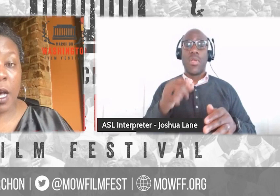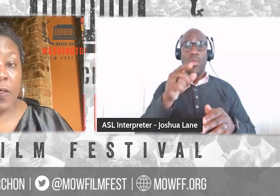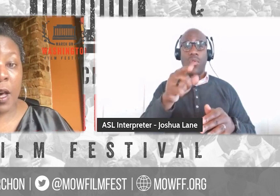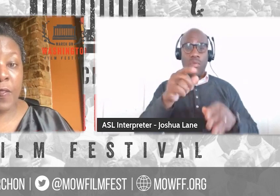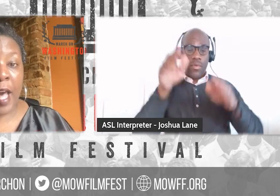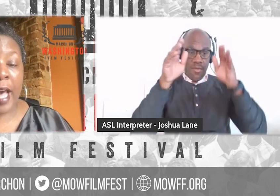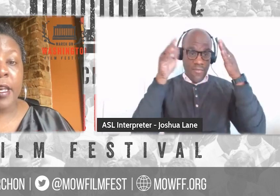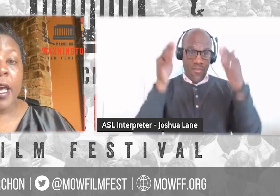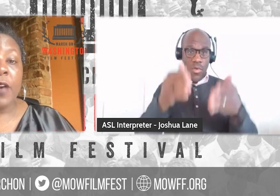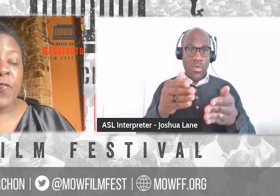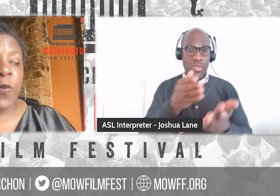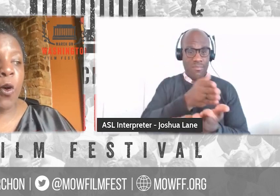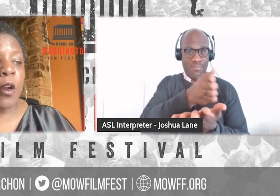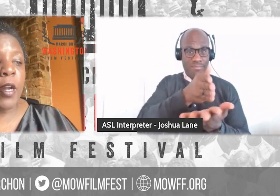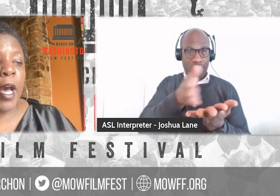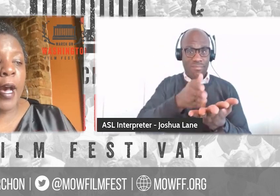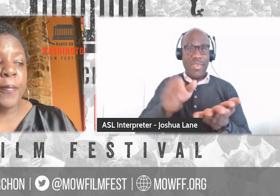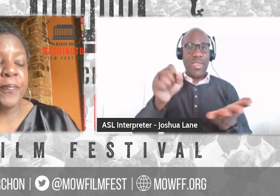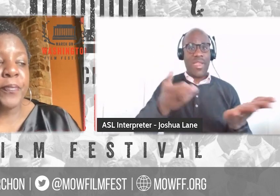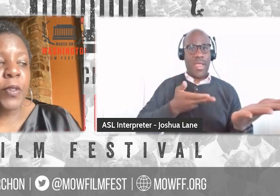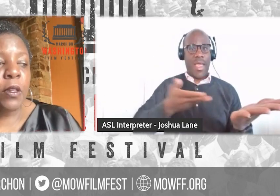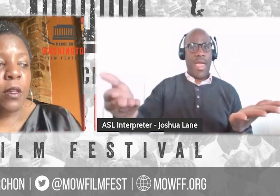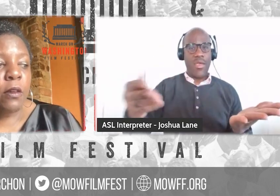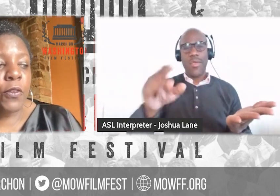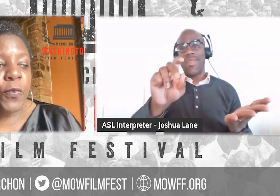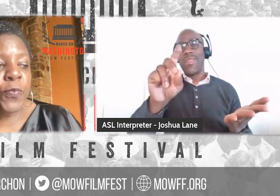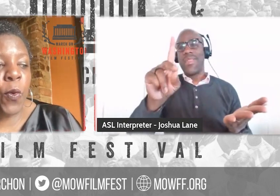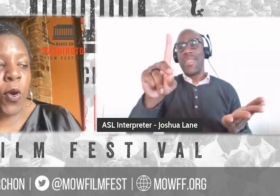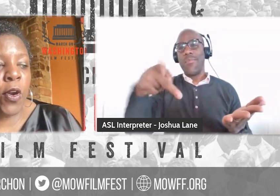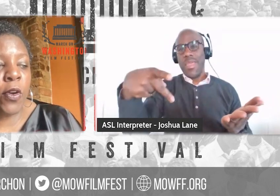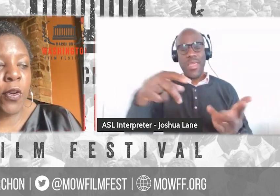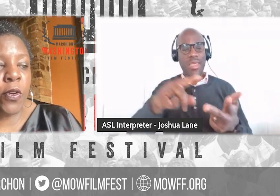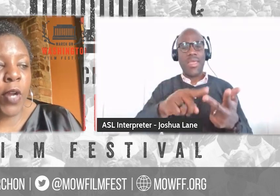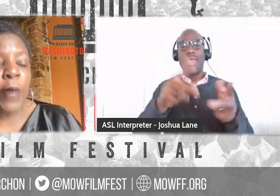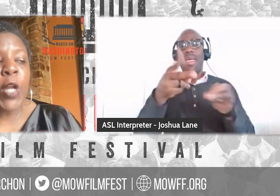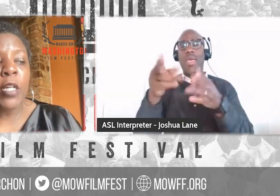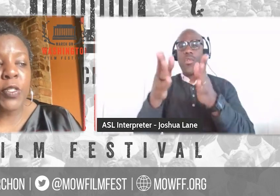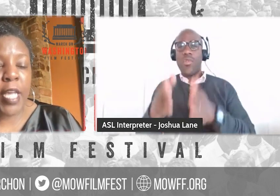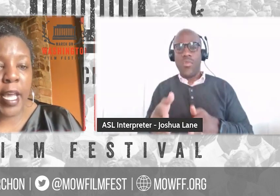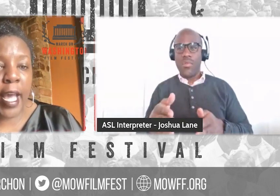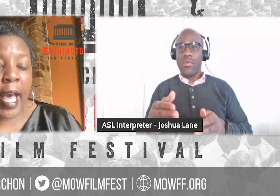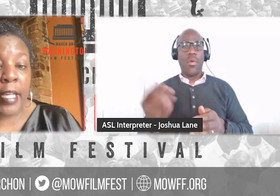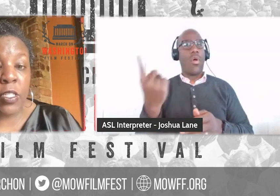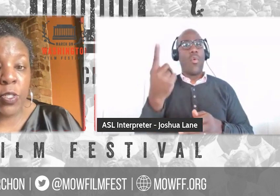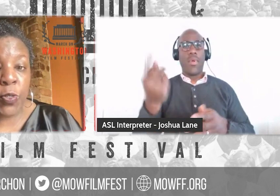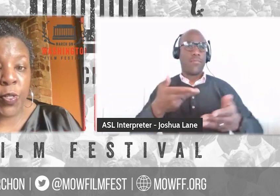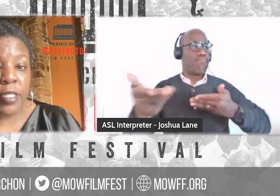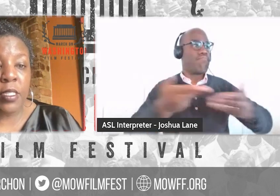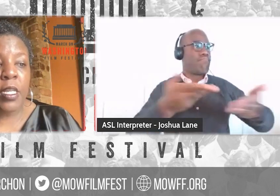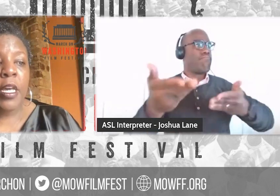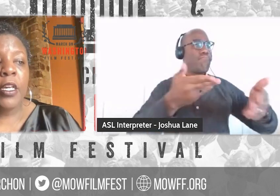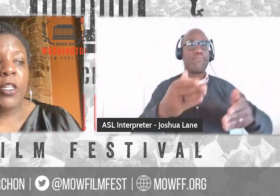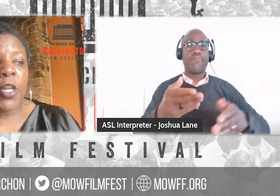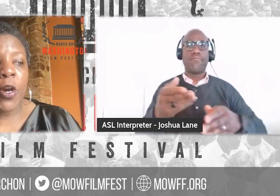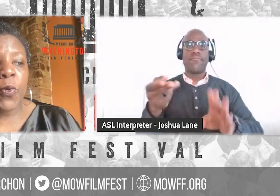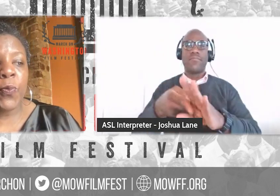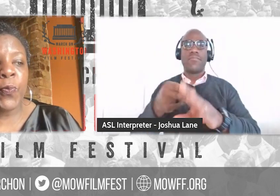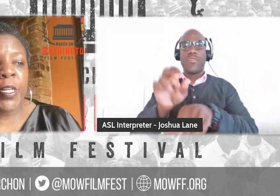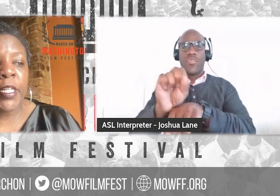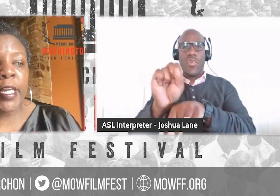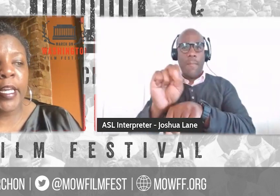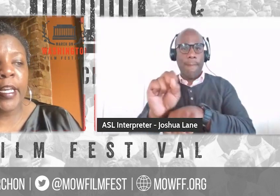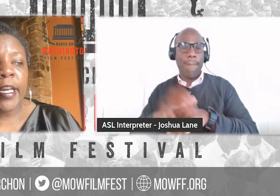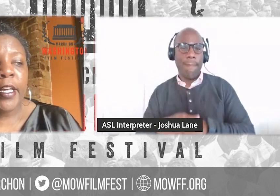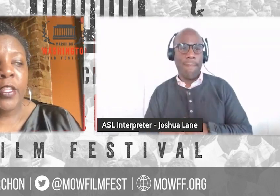focus on, on that for, um, for, I would also say as students, you know,